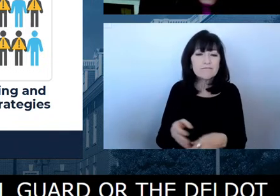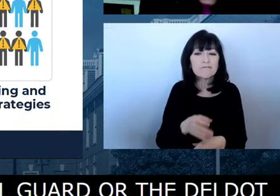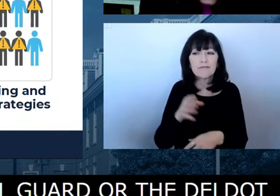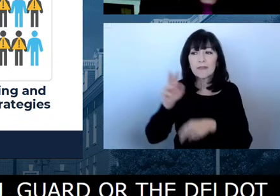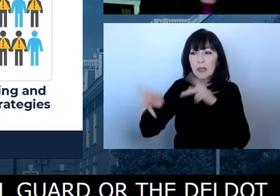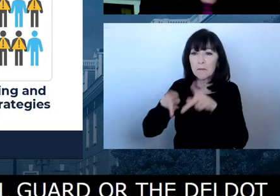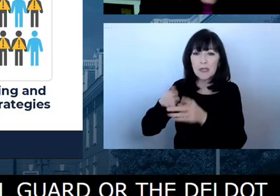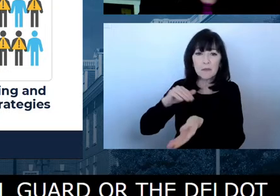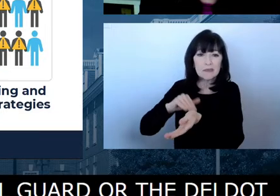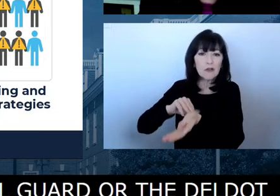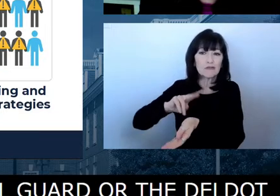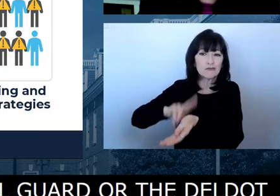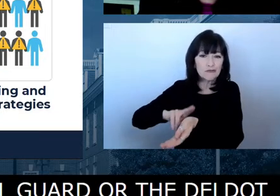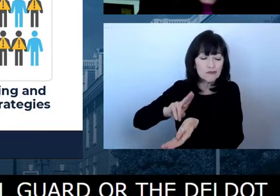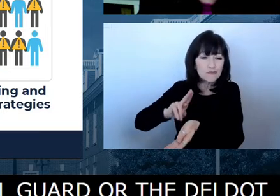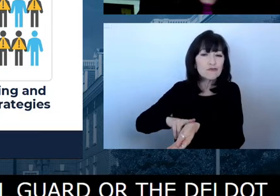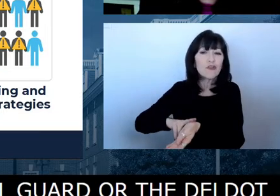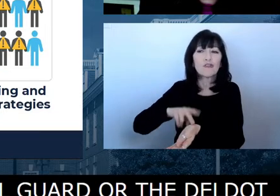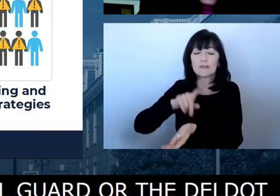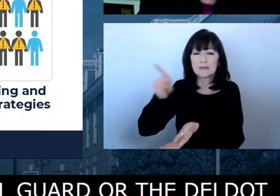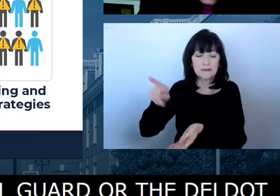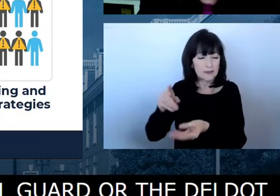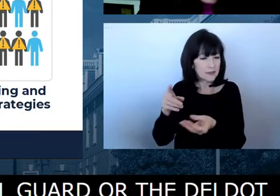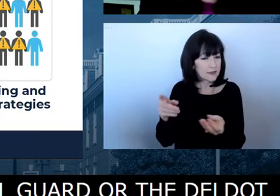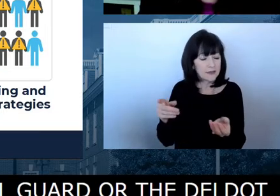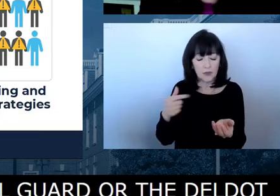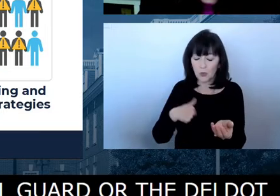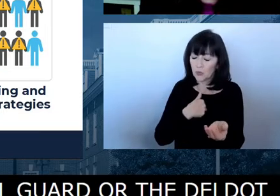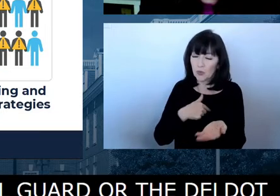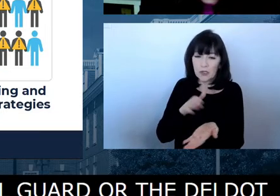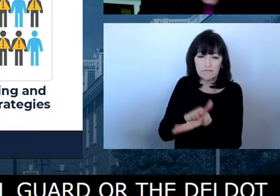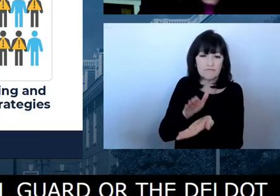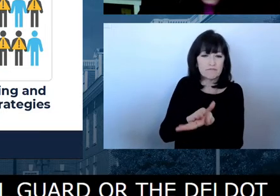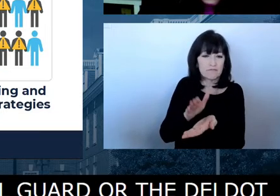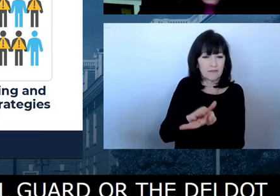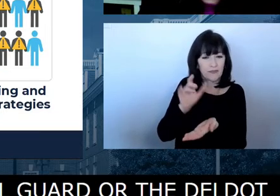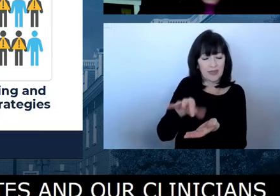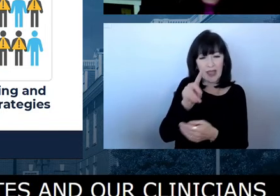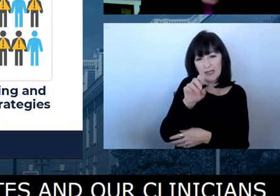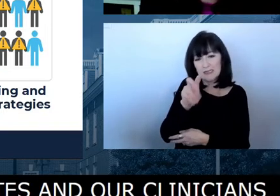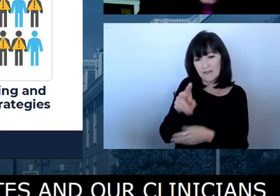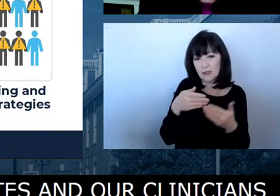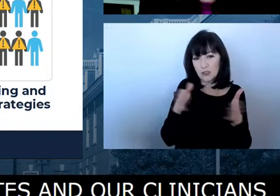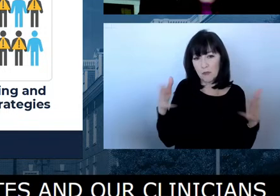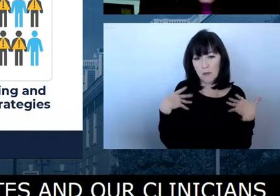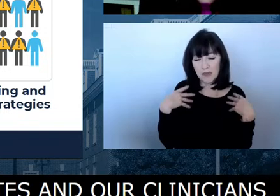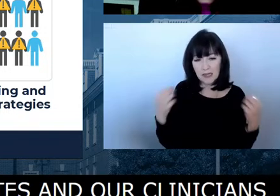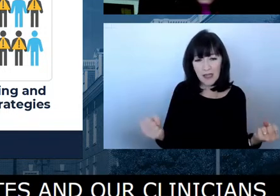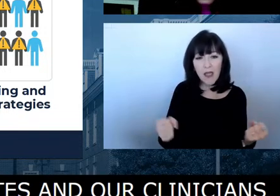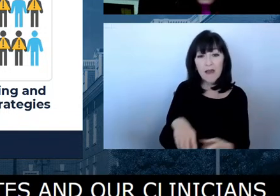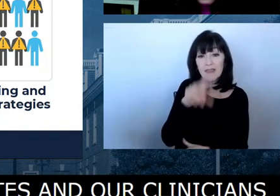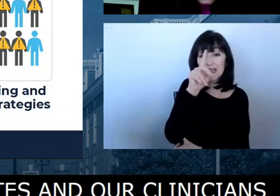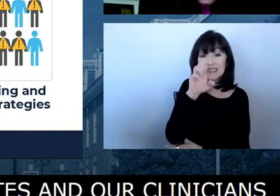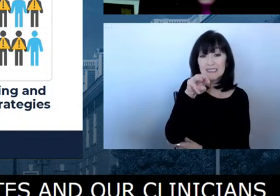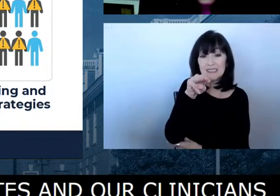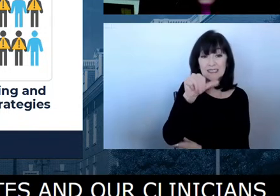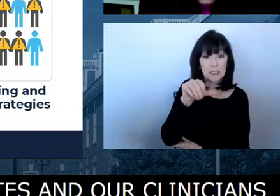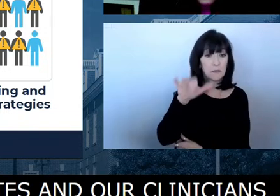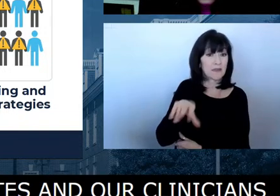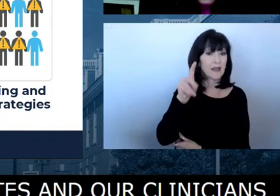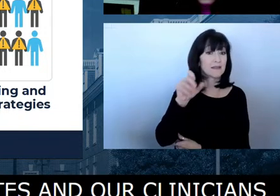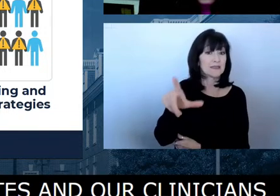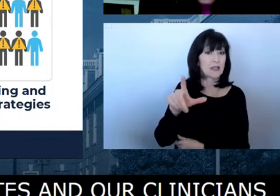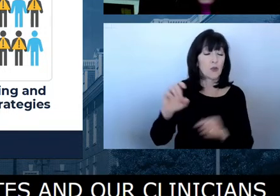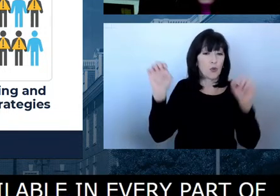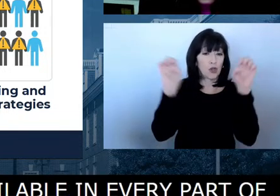um, right now. And obviously continue shout out to the division of public health team and the DEMA teams, uh, that continue to work on this